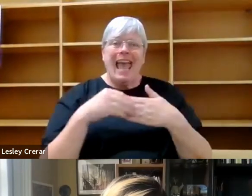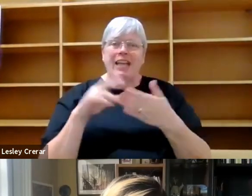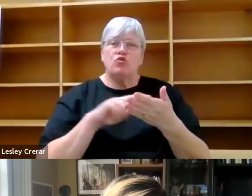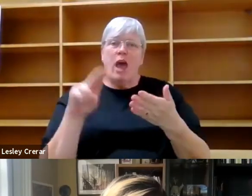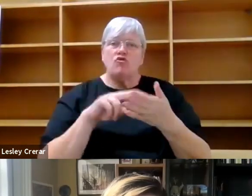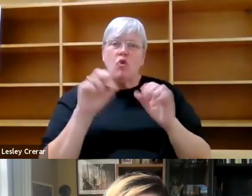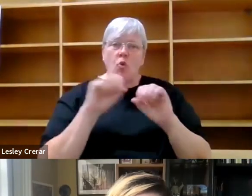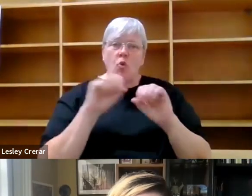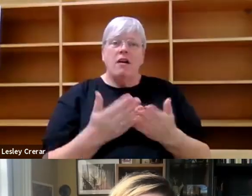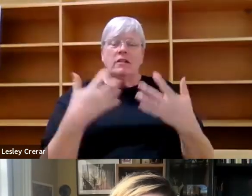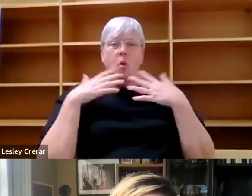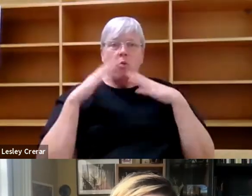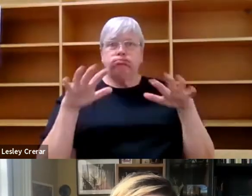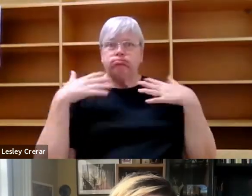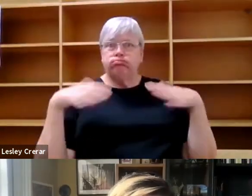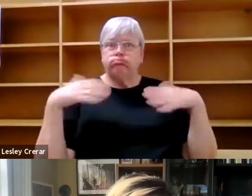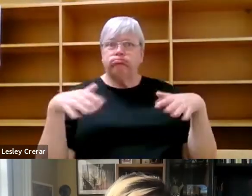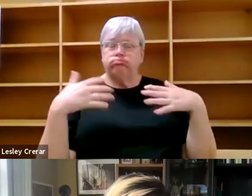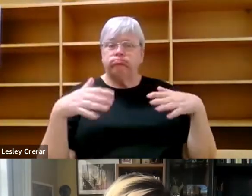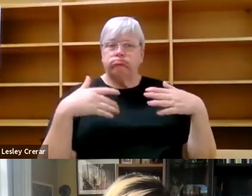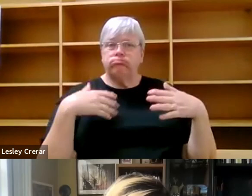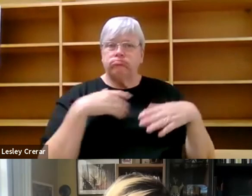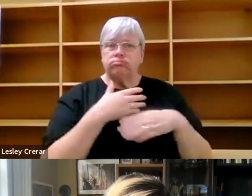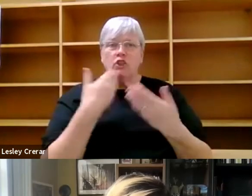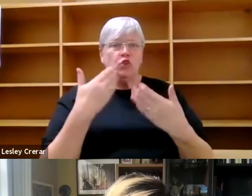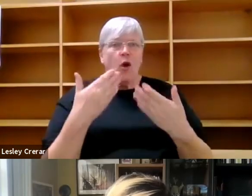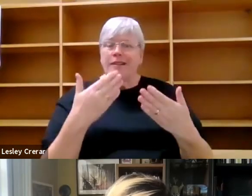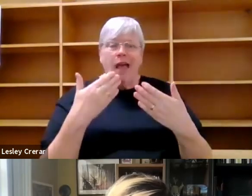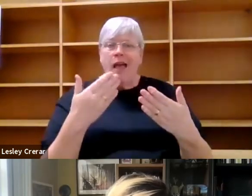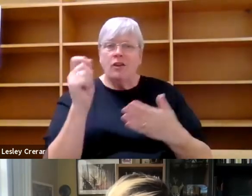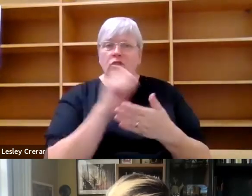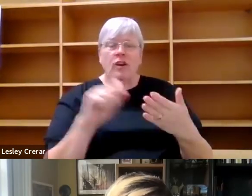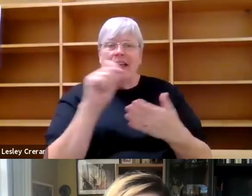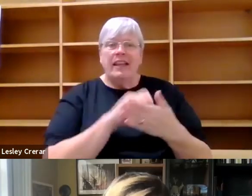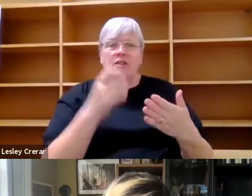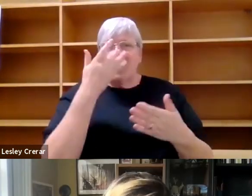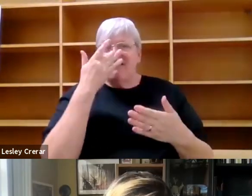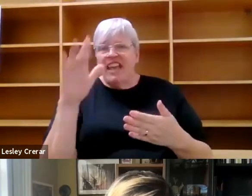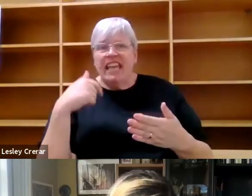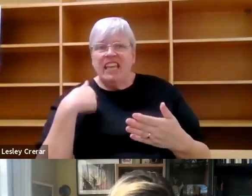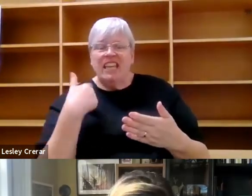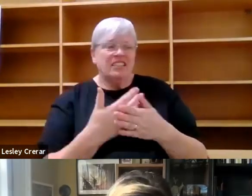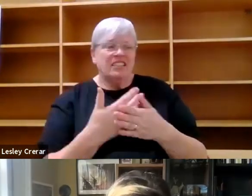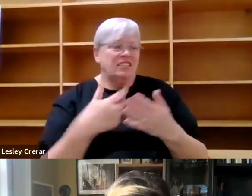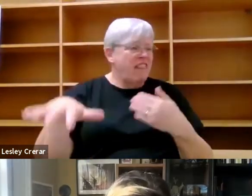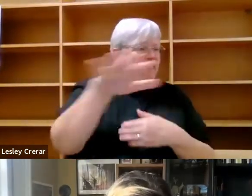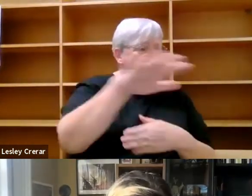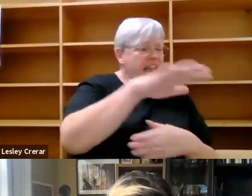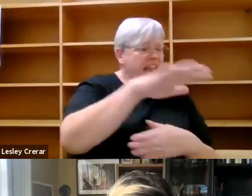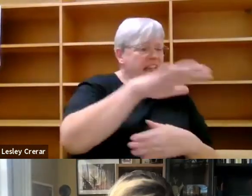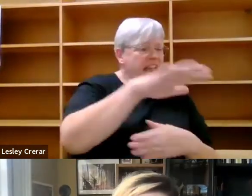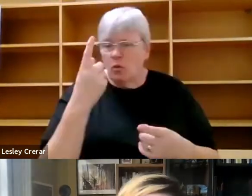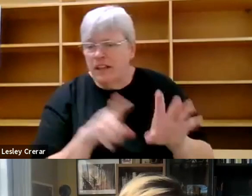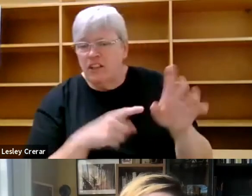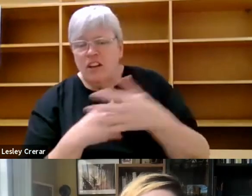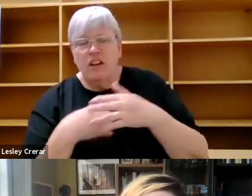me because I had not, until then, like, all of the things I had written were, they're, like, big, it's like me swimming in lakes for a whole year or me going